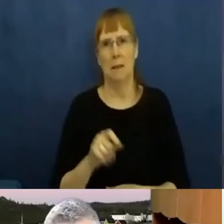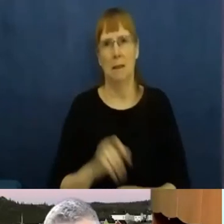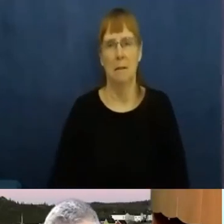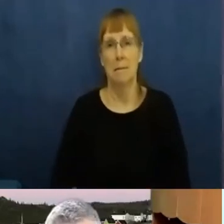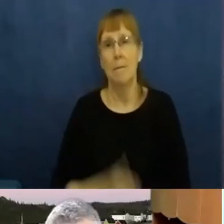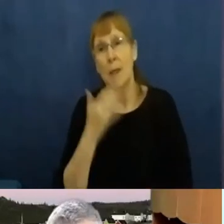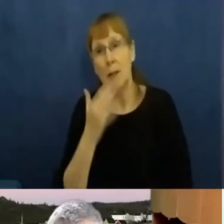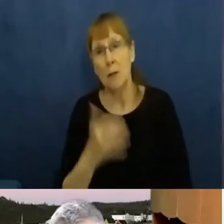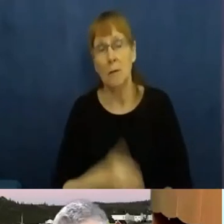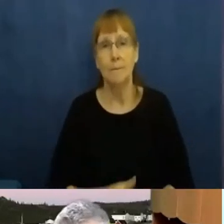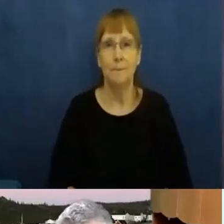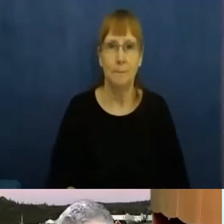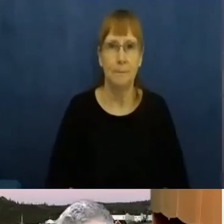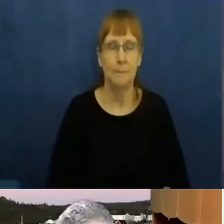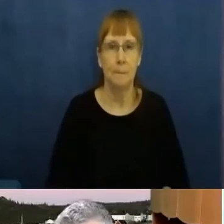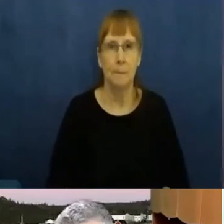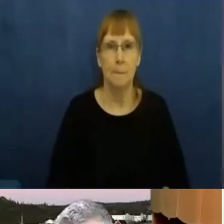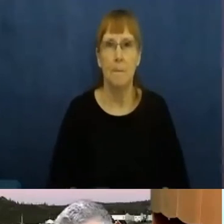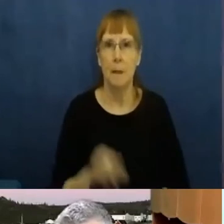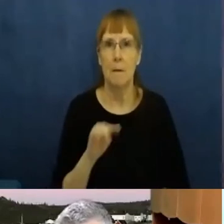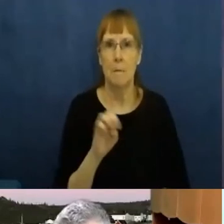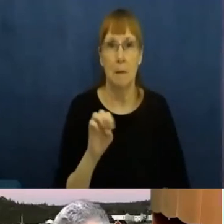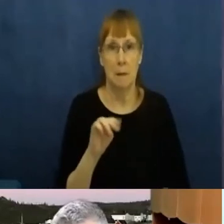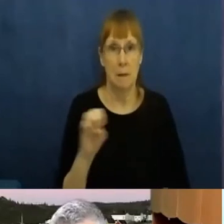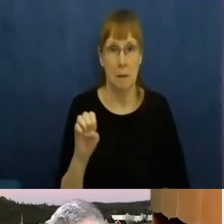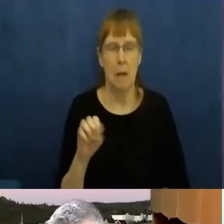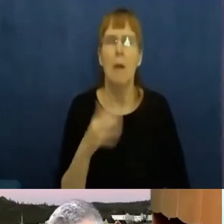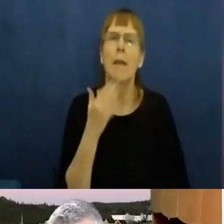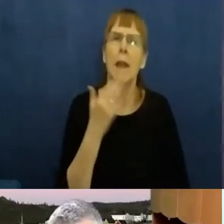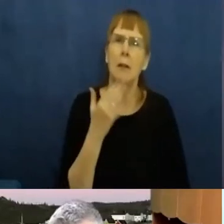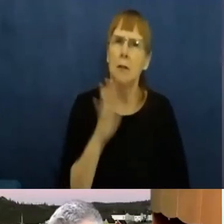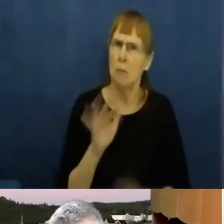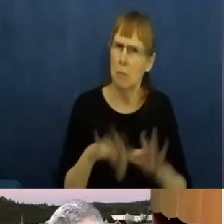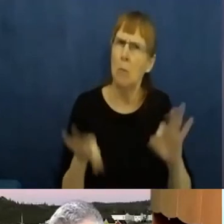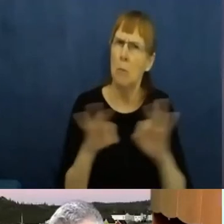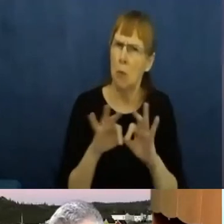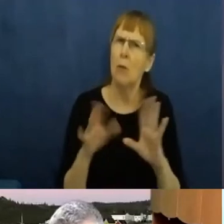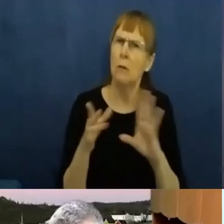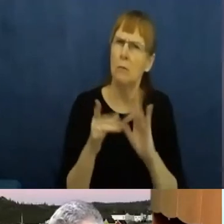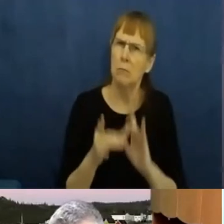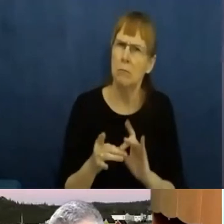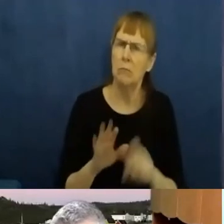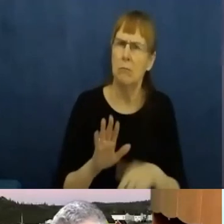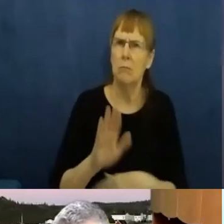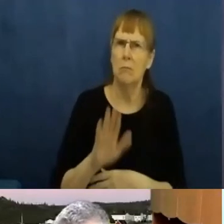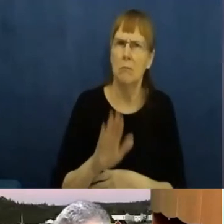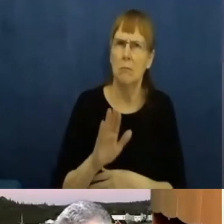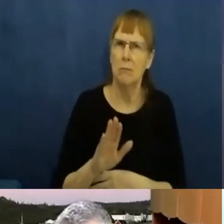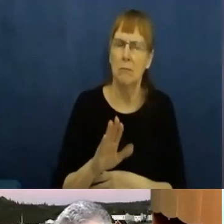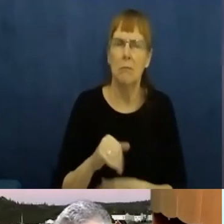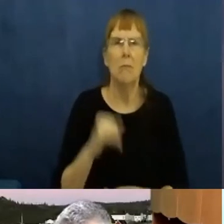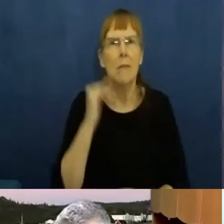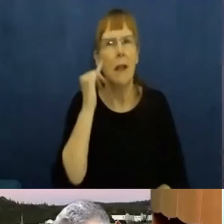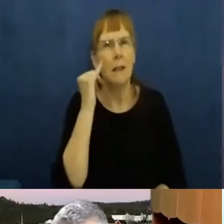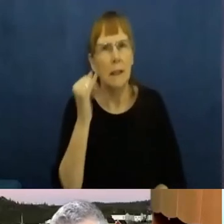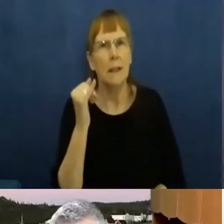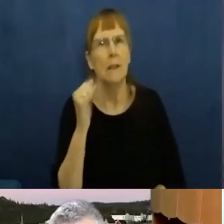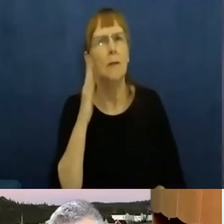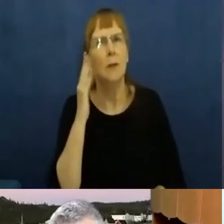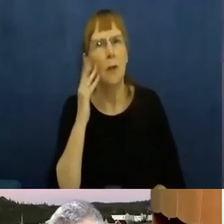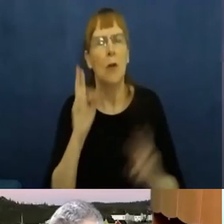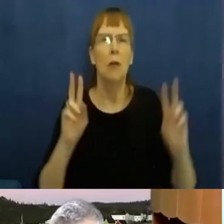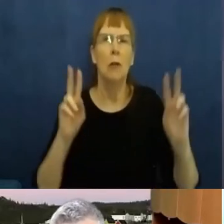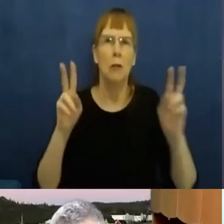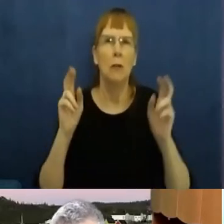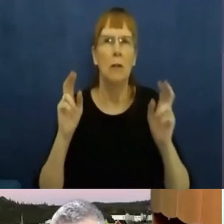Thank you so much for those words. And I think that's really important to remember, you know, this, this notion of nothing about us without